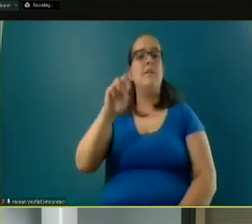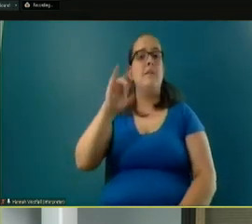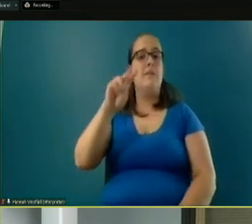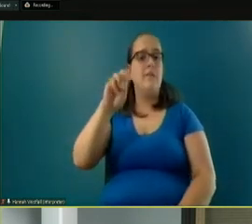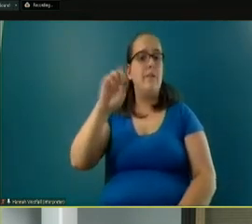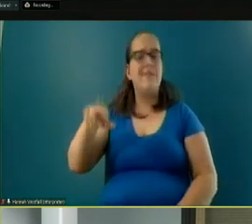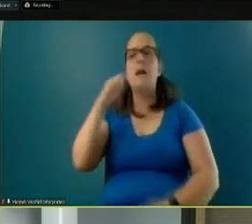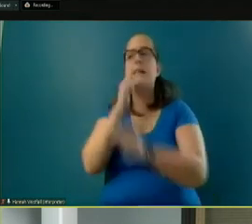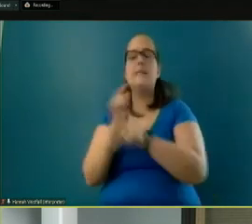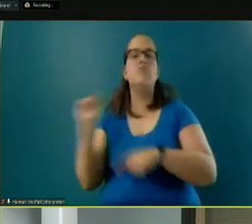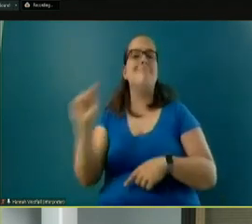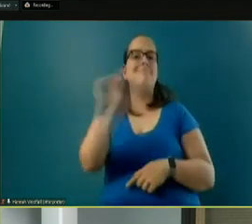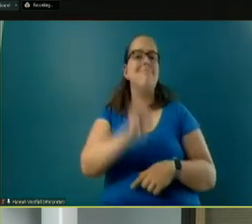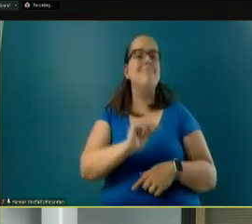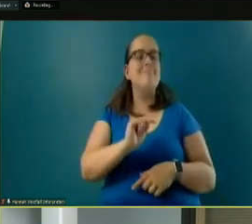others.